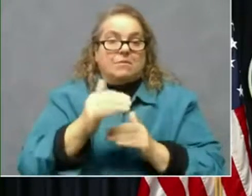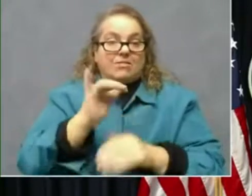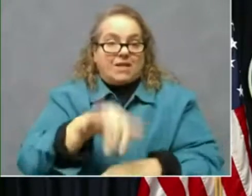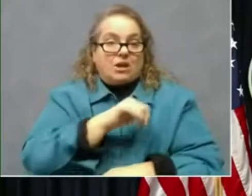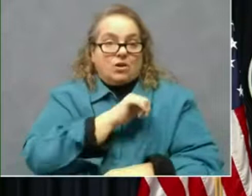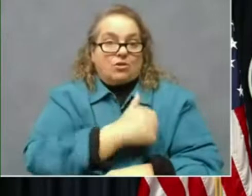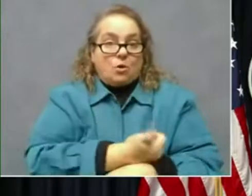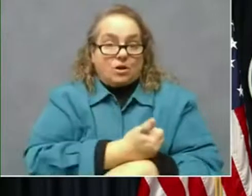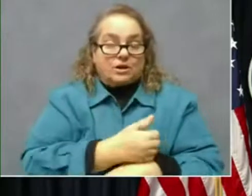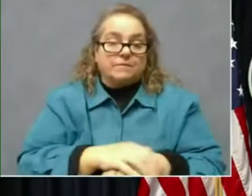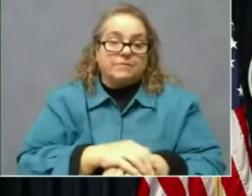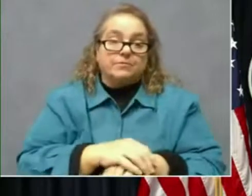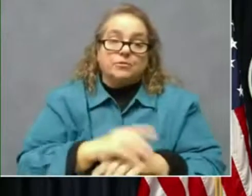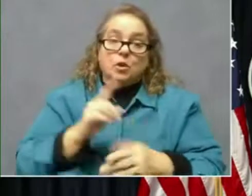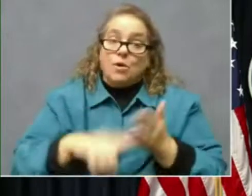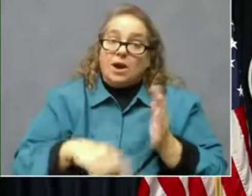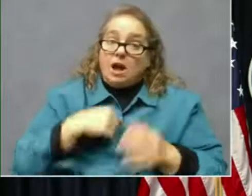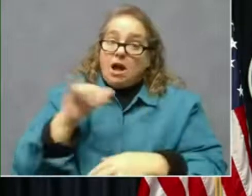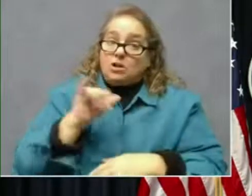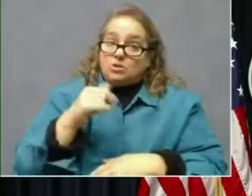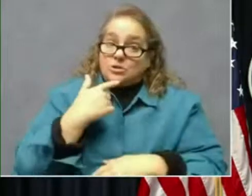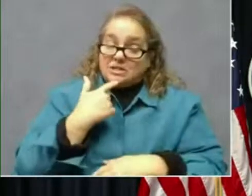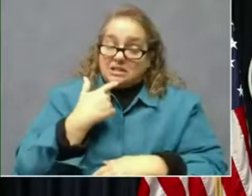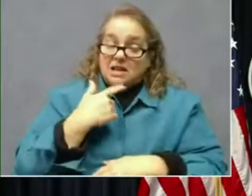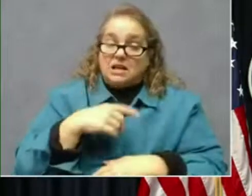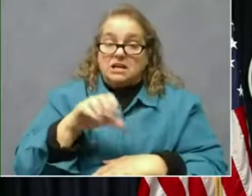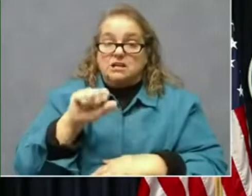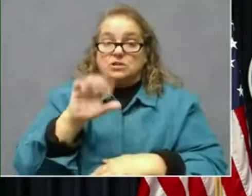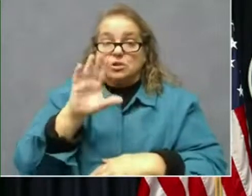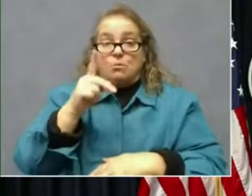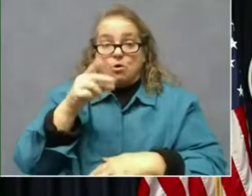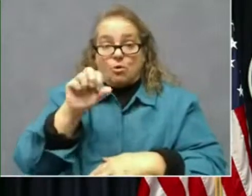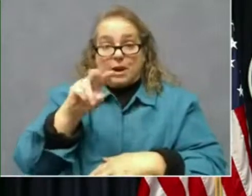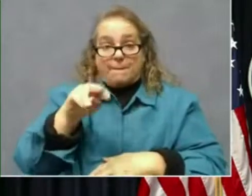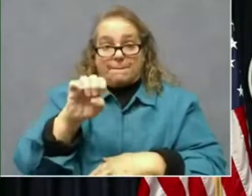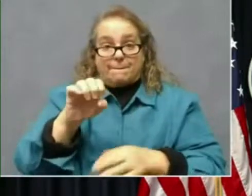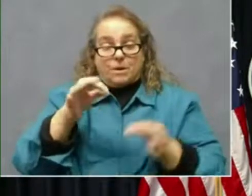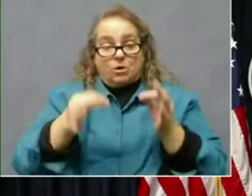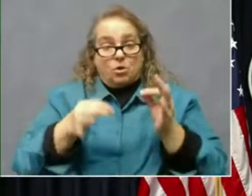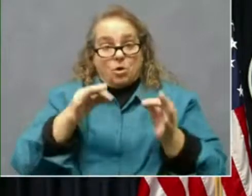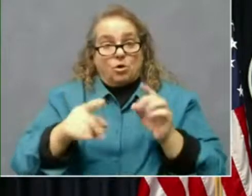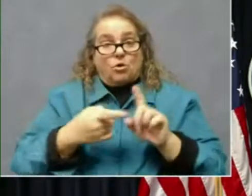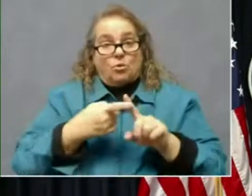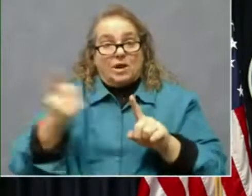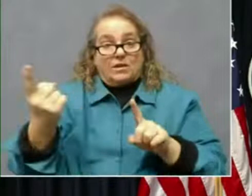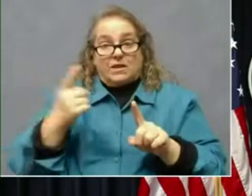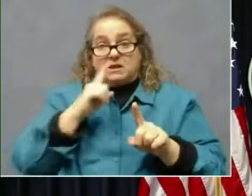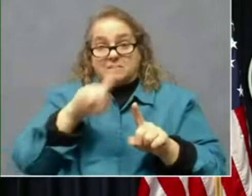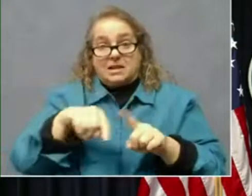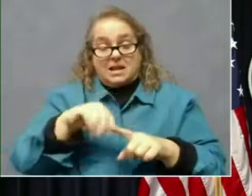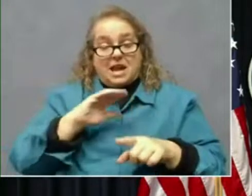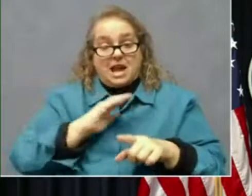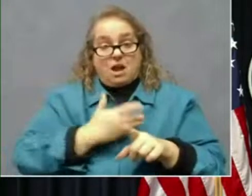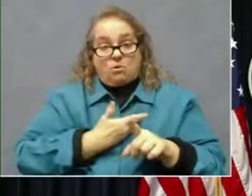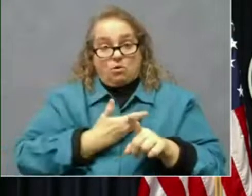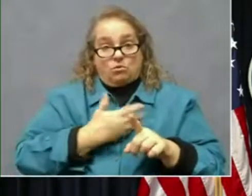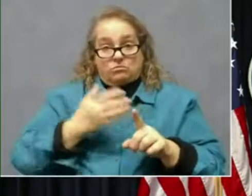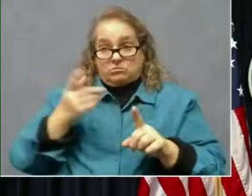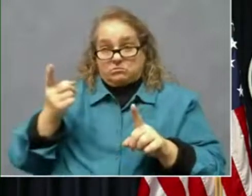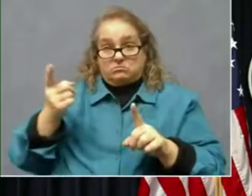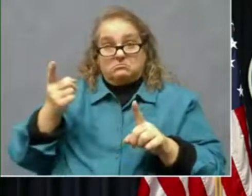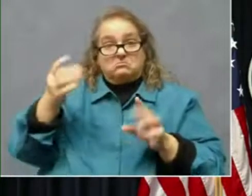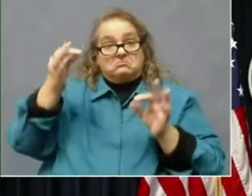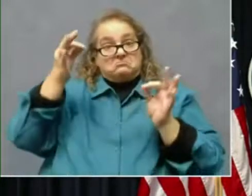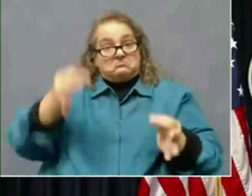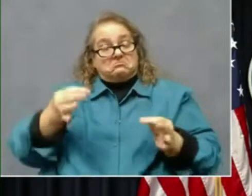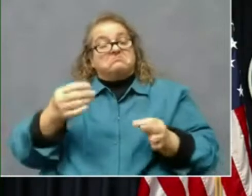also say is that the Supreme Court, uh, when they, uh, cited in our favor in a unanimous decision, uh, over the, the